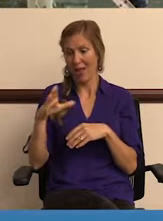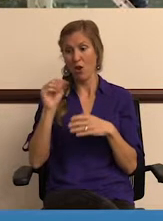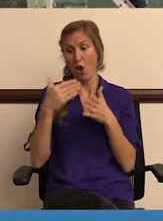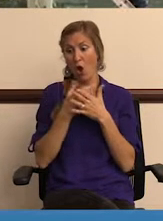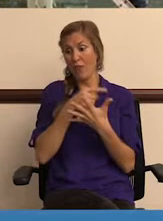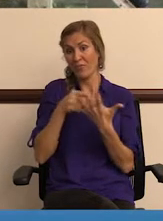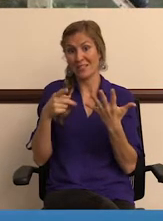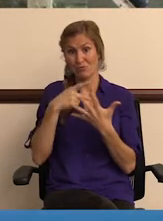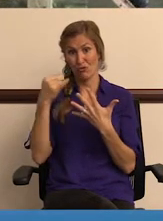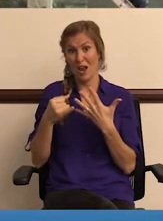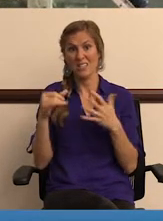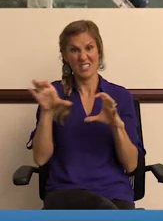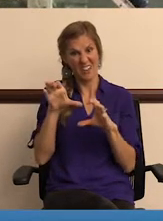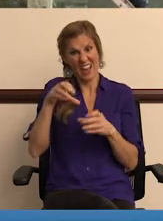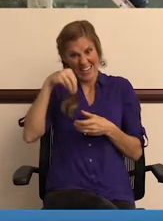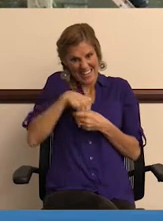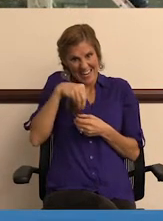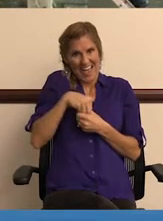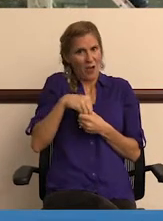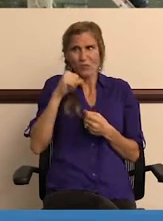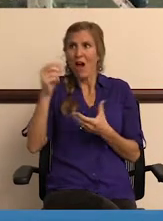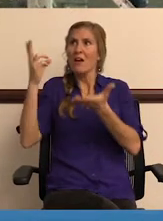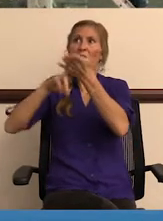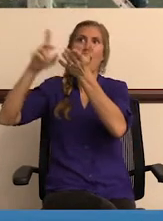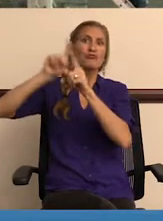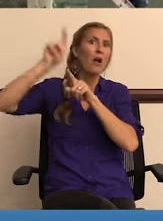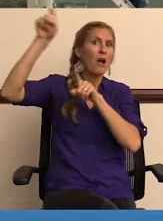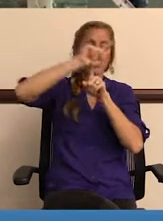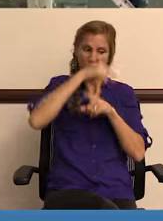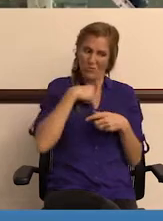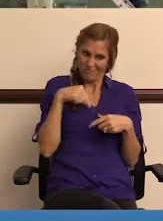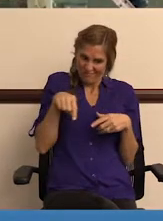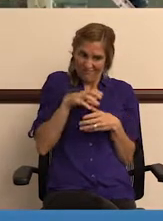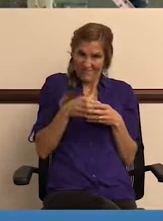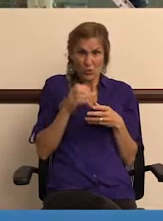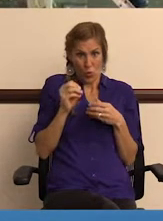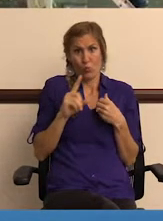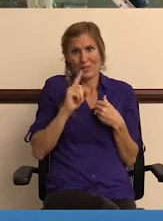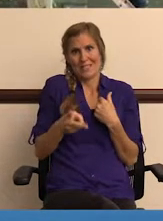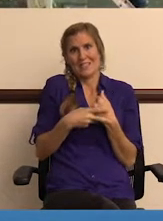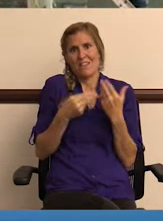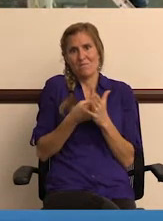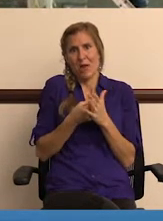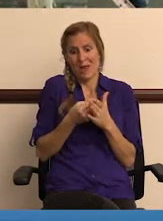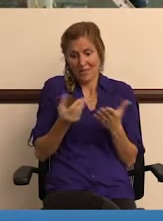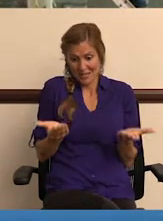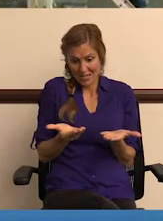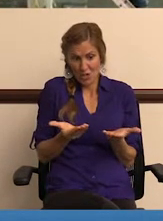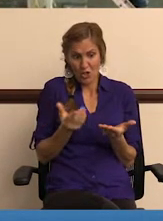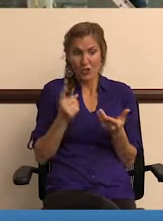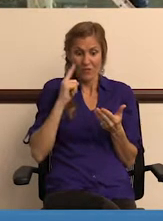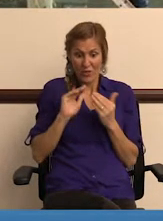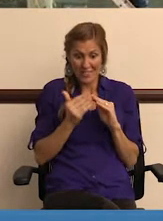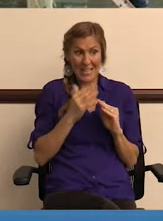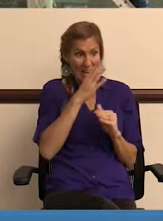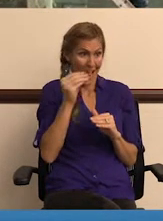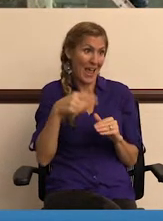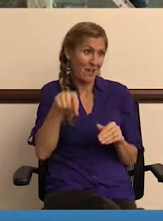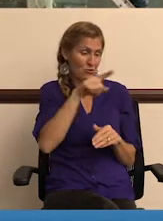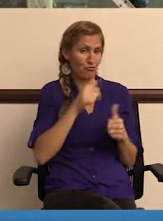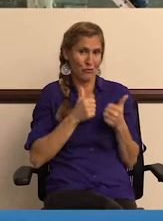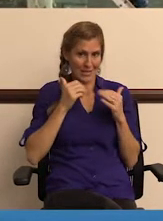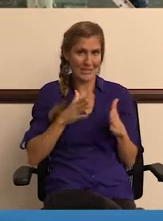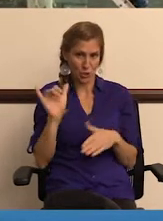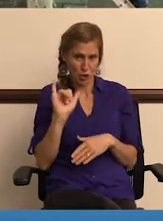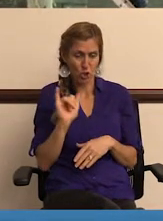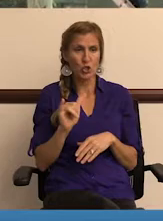% done on that. And all these projects have been done in-house to some cost savings to us and the city and the residents, too.